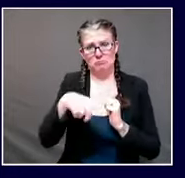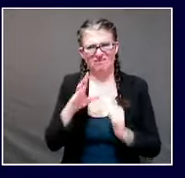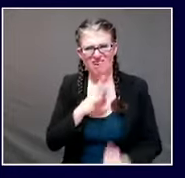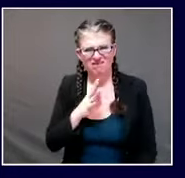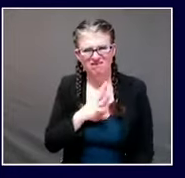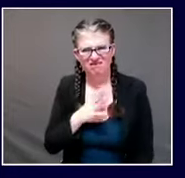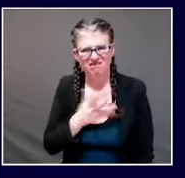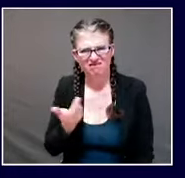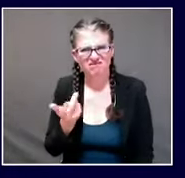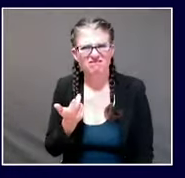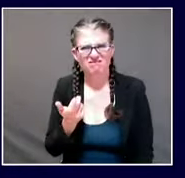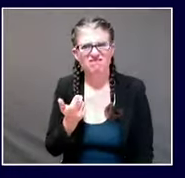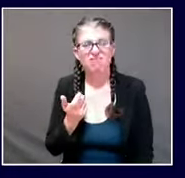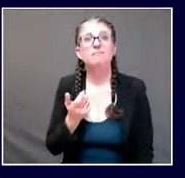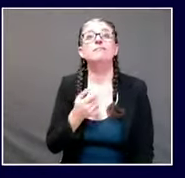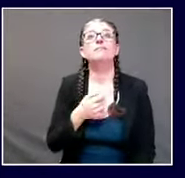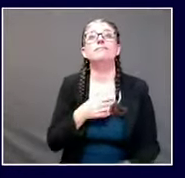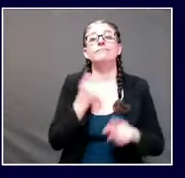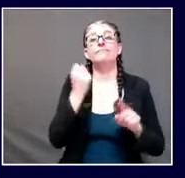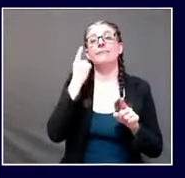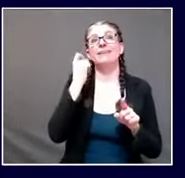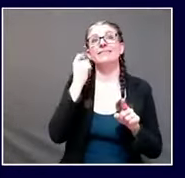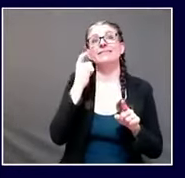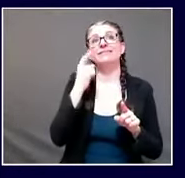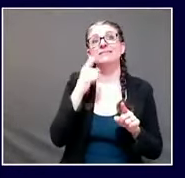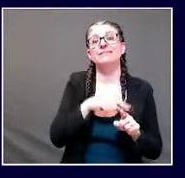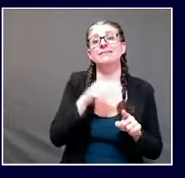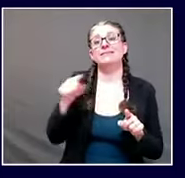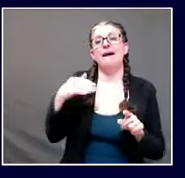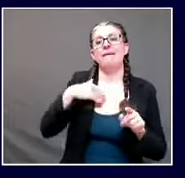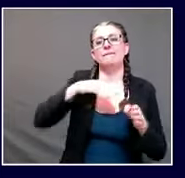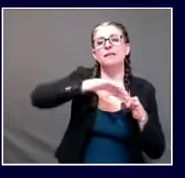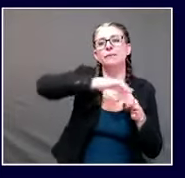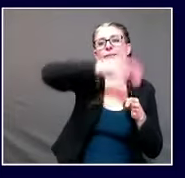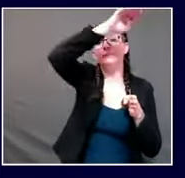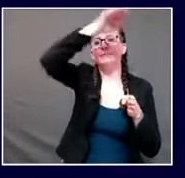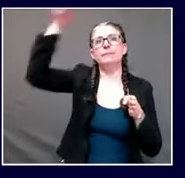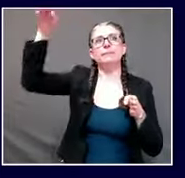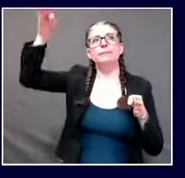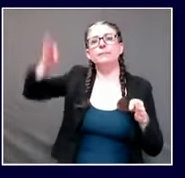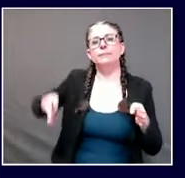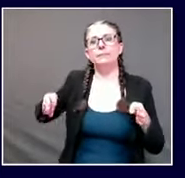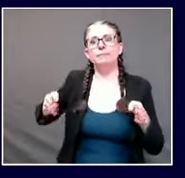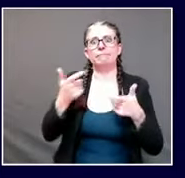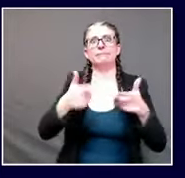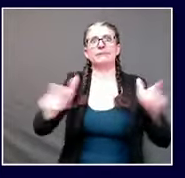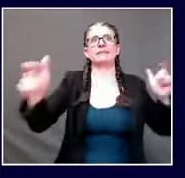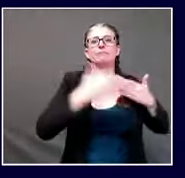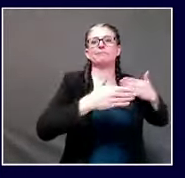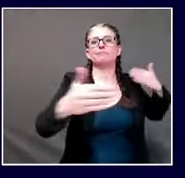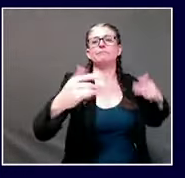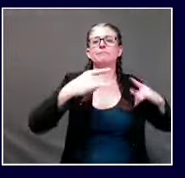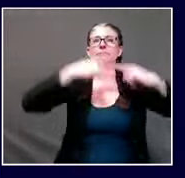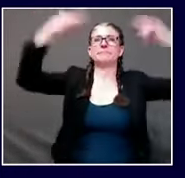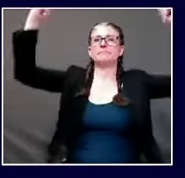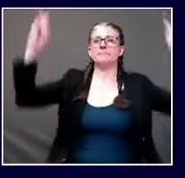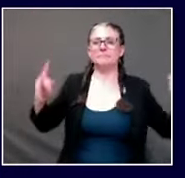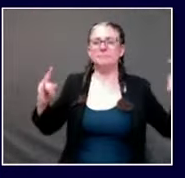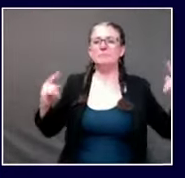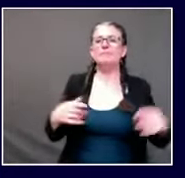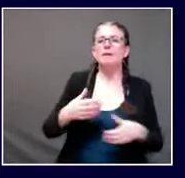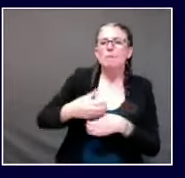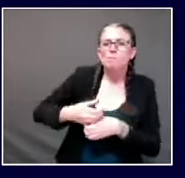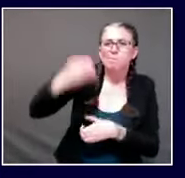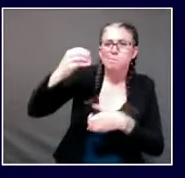that have four walls a roof heating elements inside those start to look a lot like